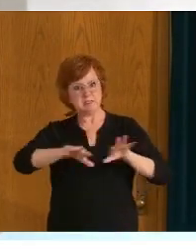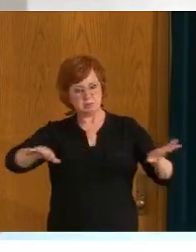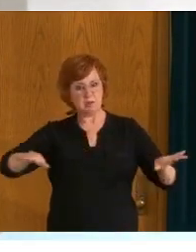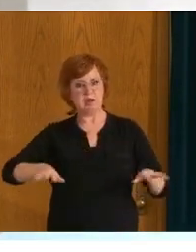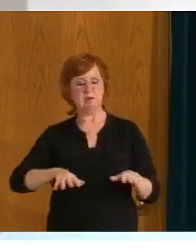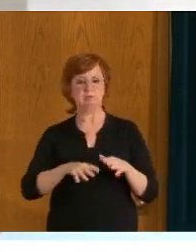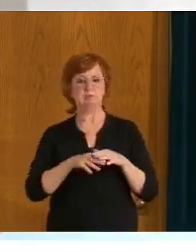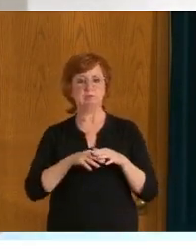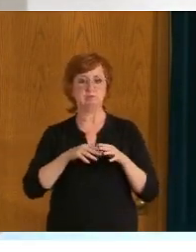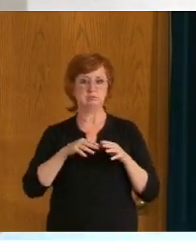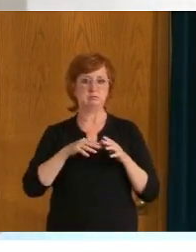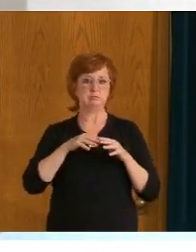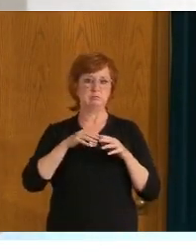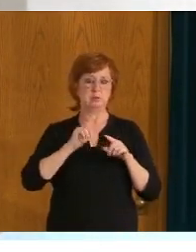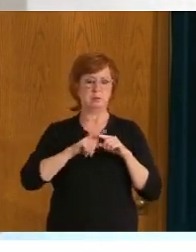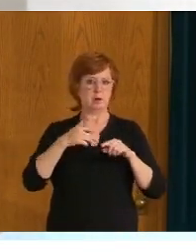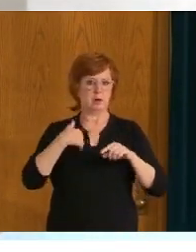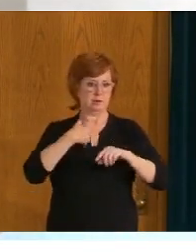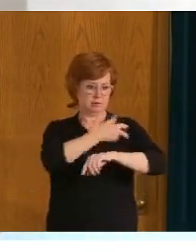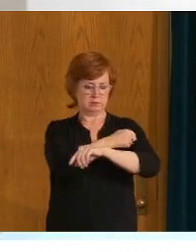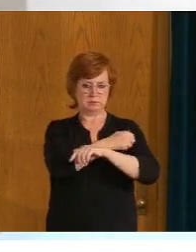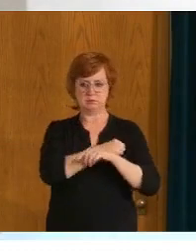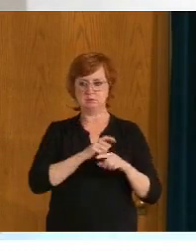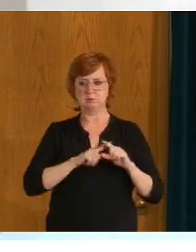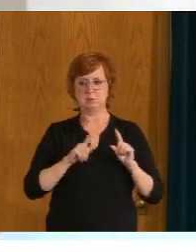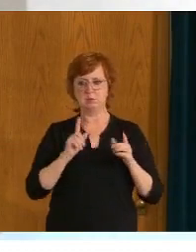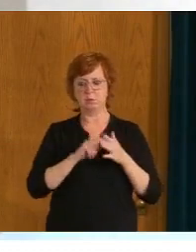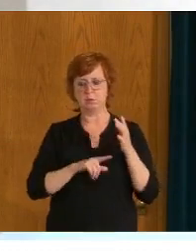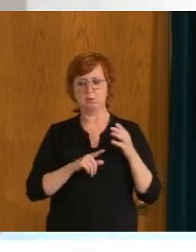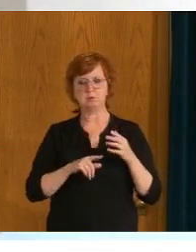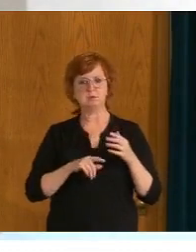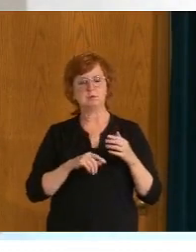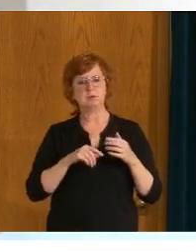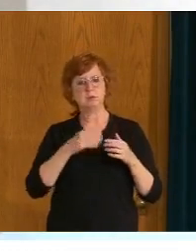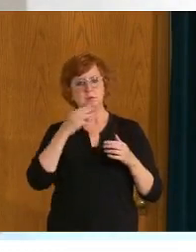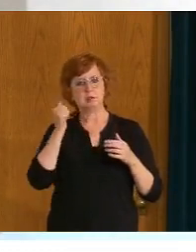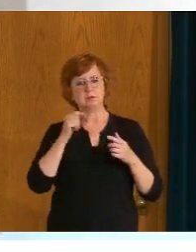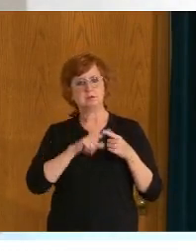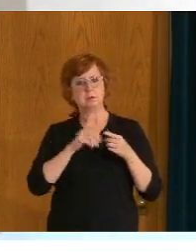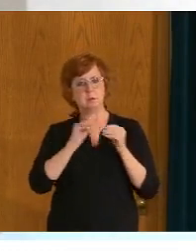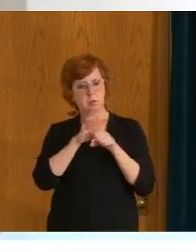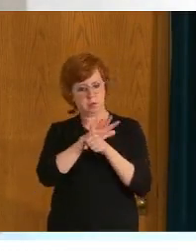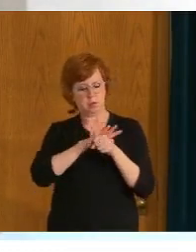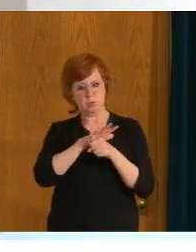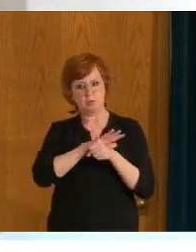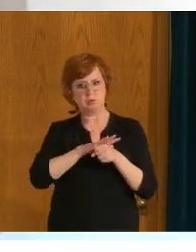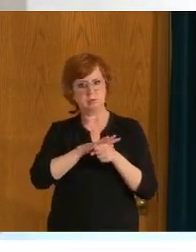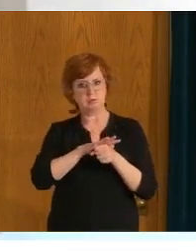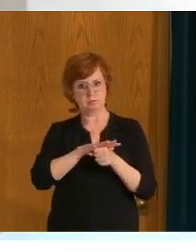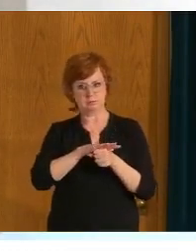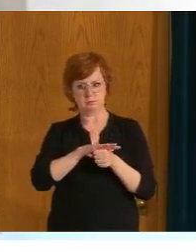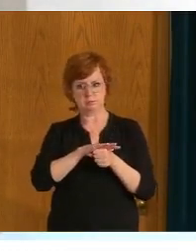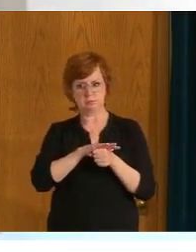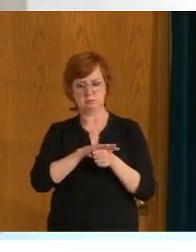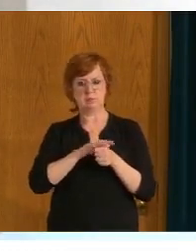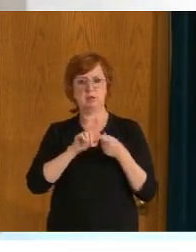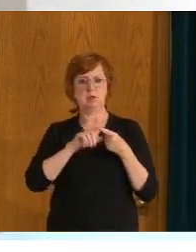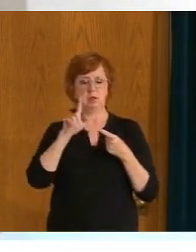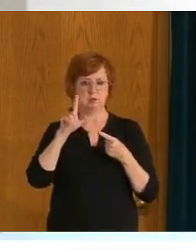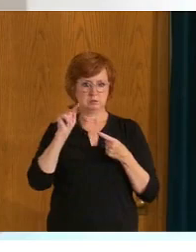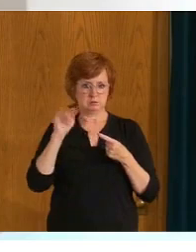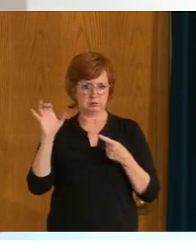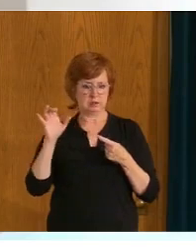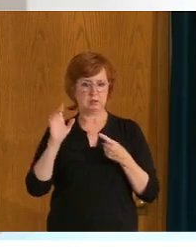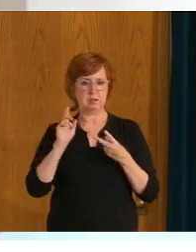residents are vaccinated. And then the response is very much more localized, more, um, uh, you know, long-term care of